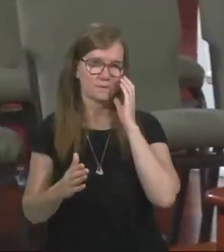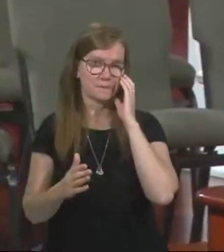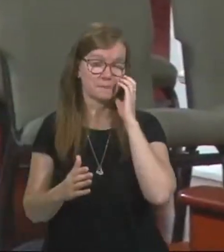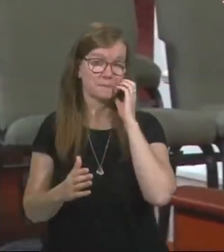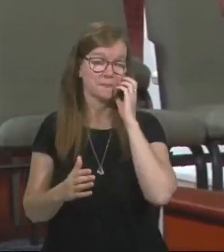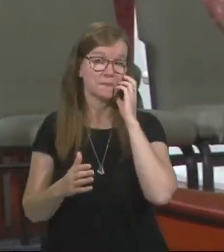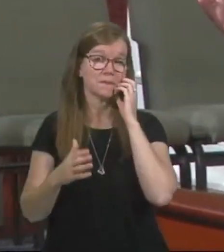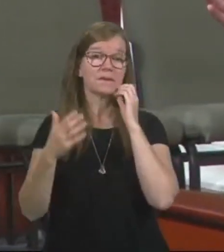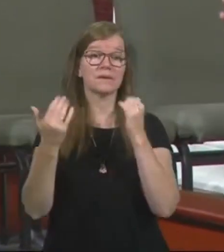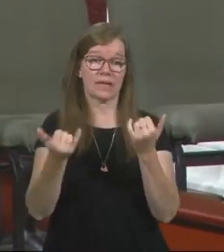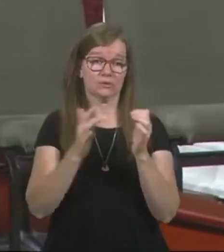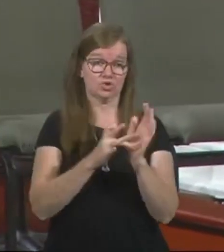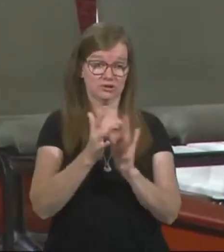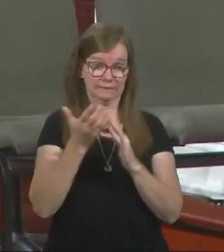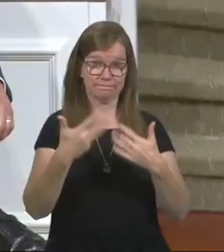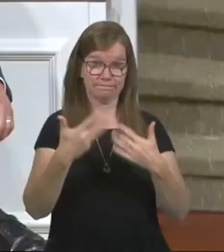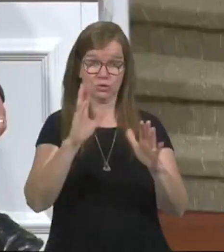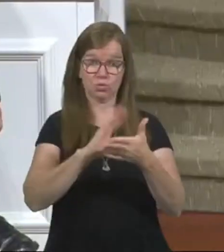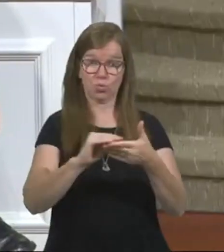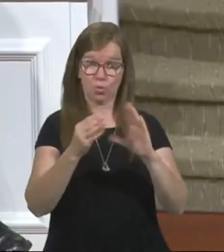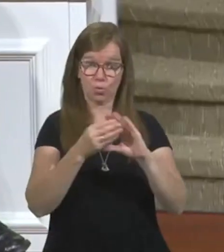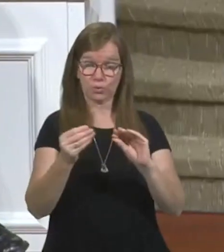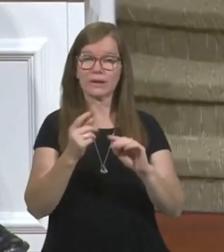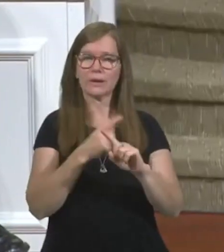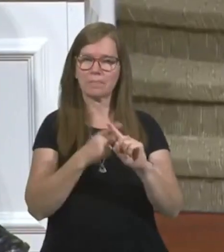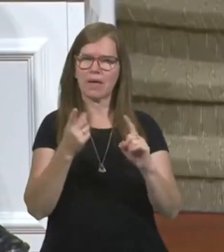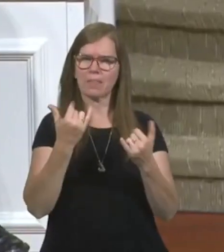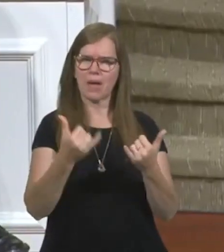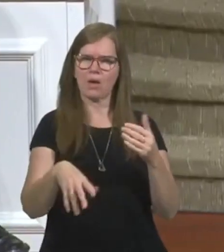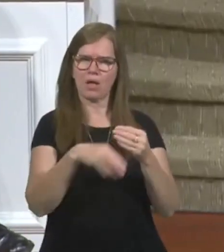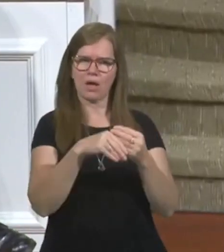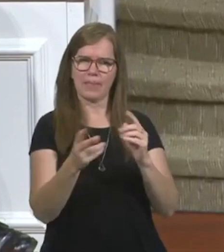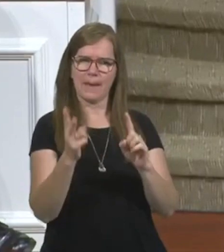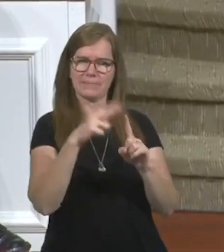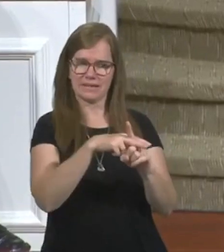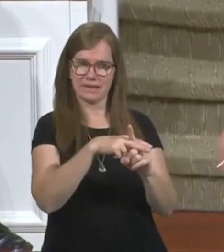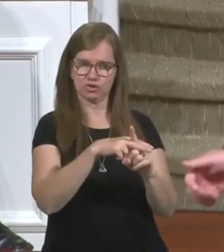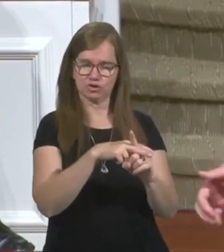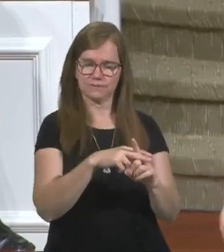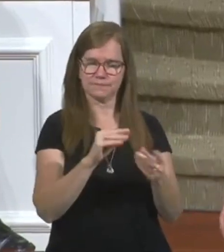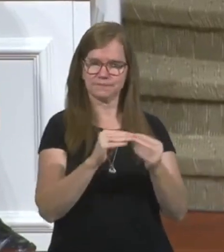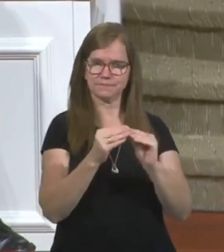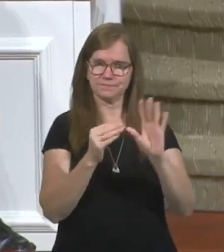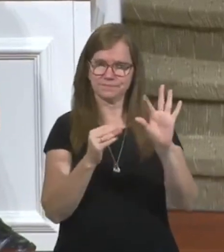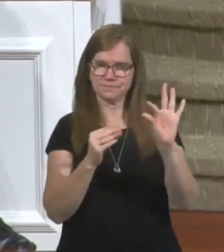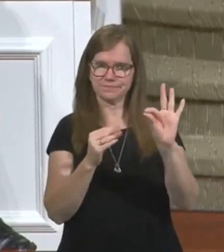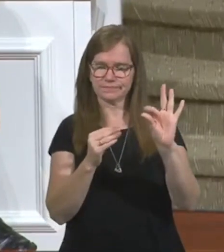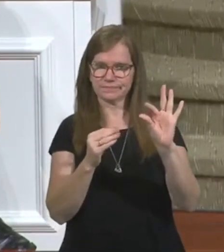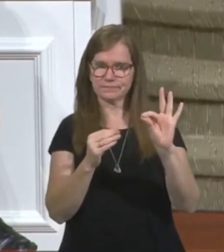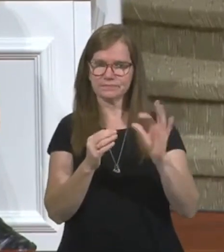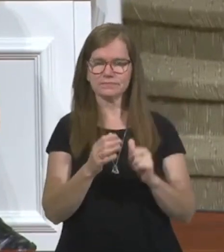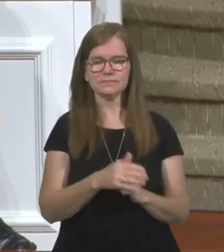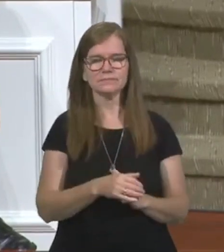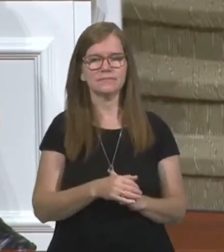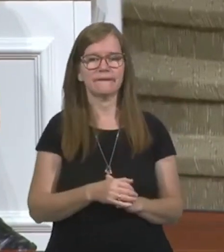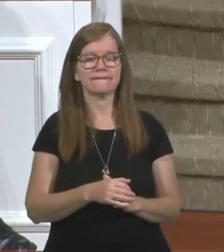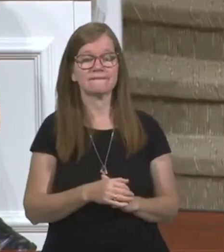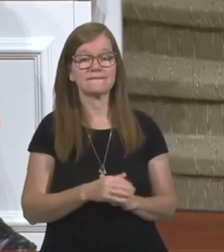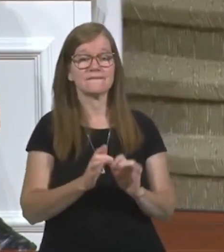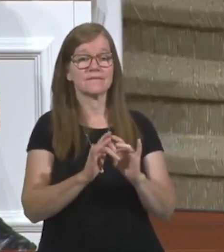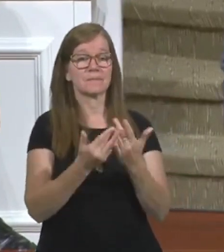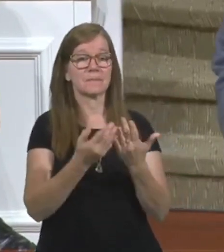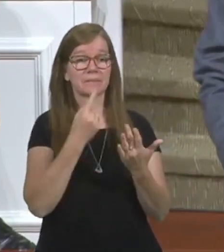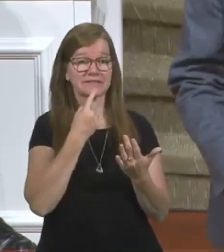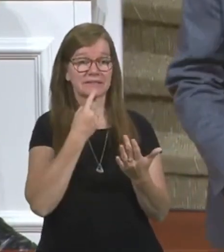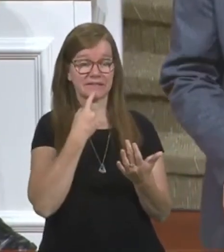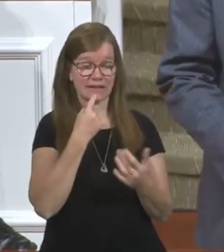see that Jesus is done with the story, but he tells the application. Look at verse number nine, would you? And let's look at it, would you please? The Bible